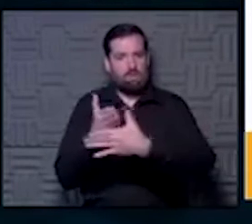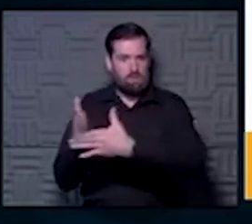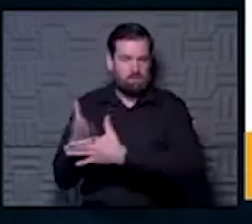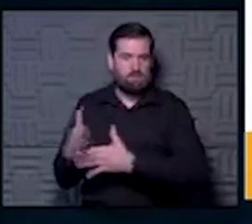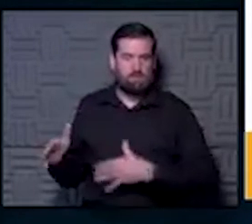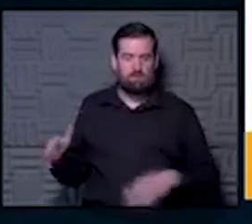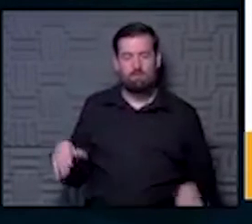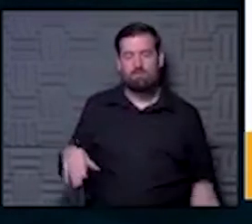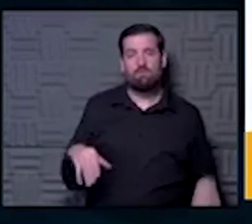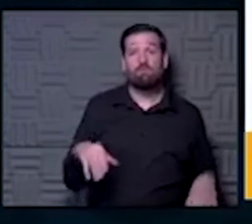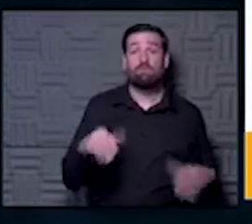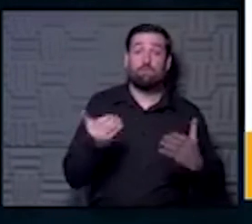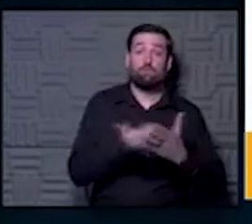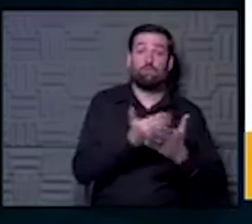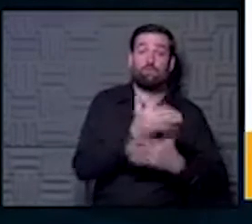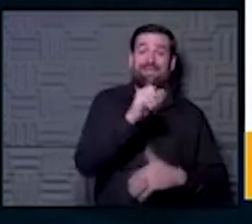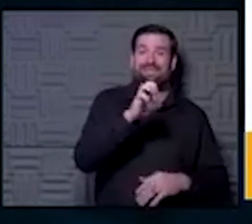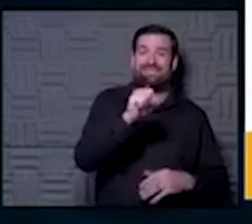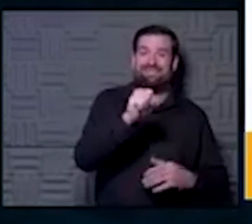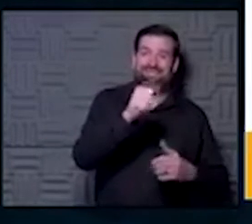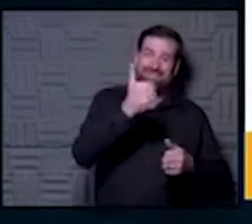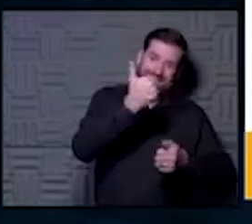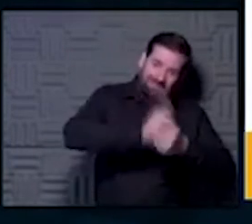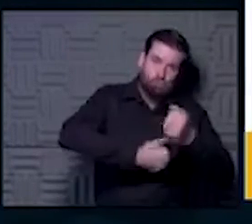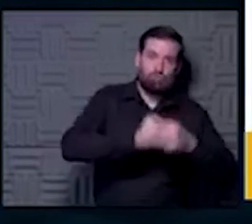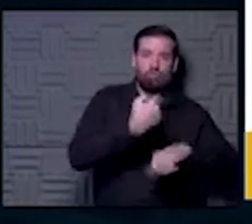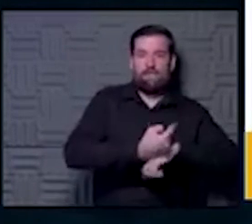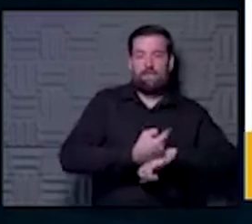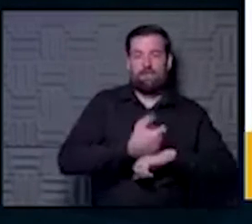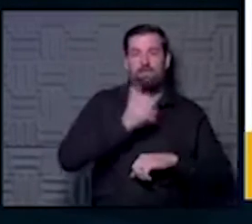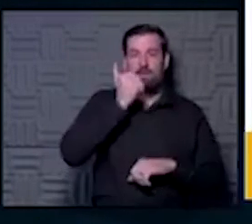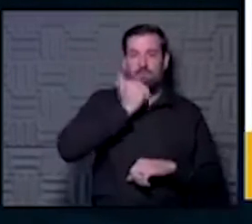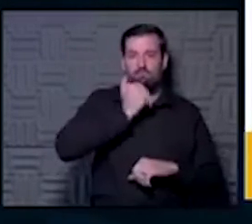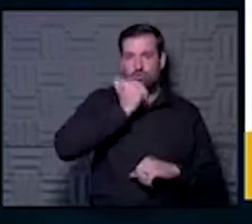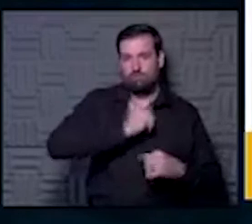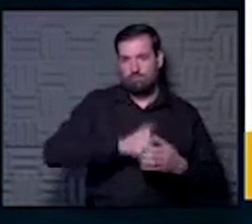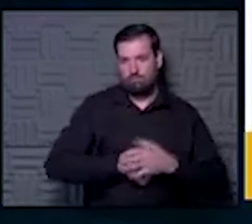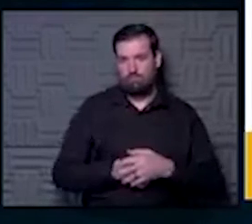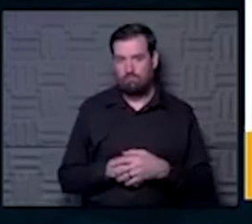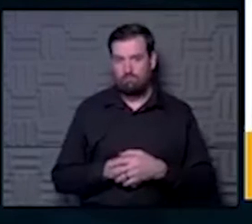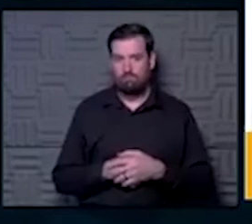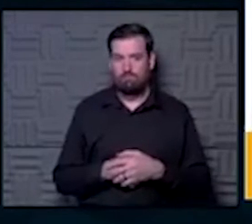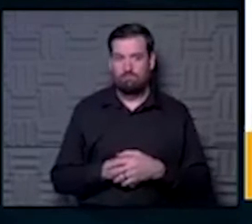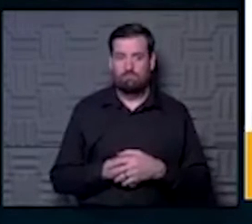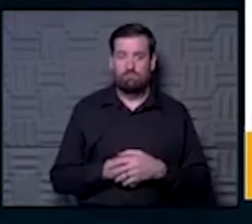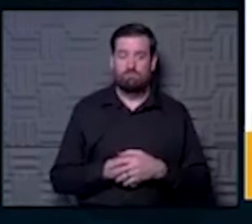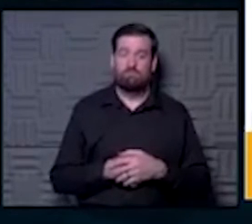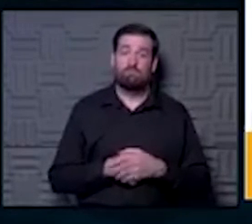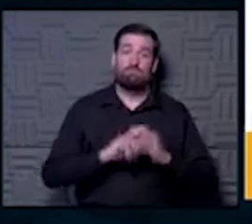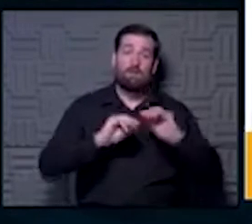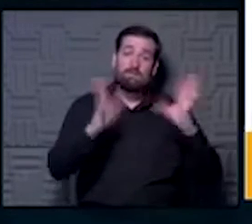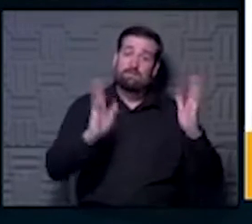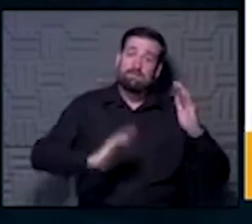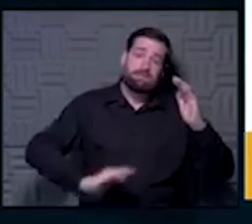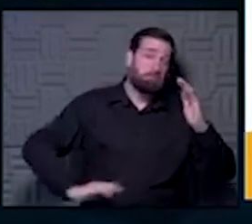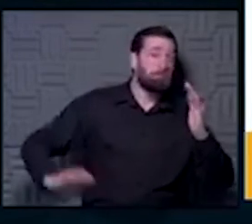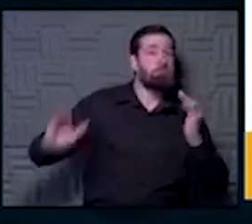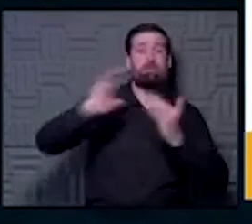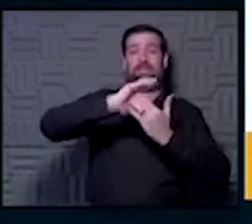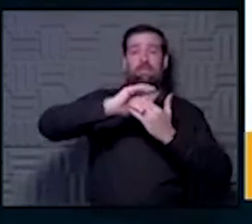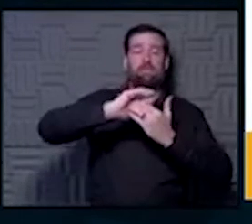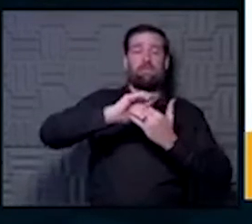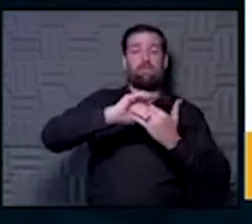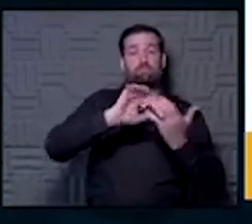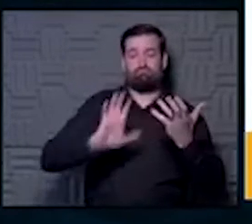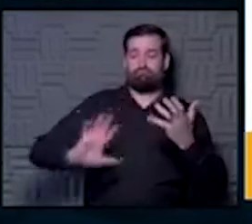new cases we're having confirmed each day on average. So we're obviously not at the peak where we were at back